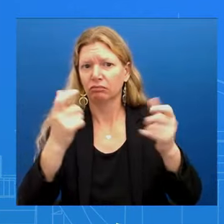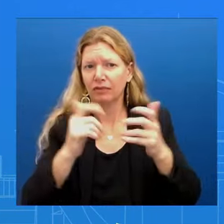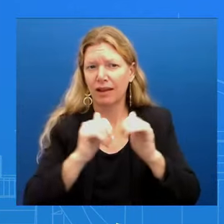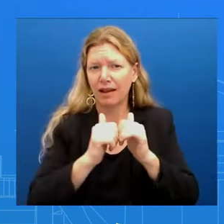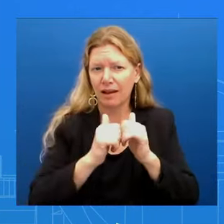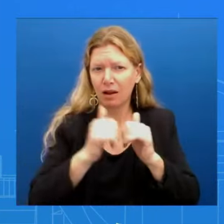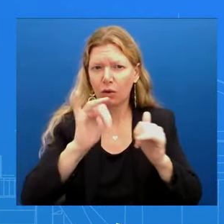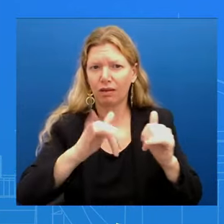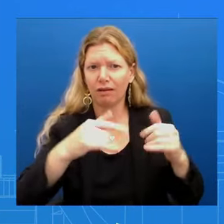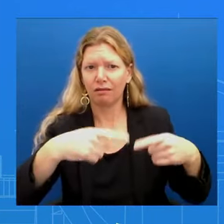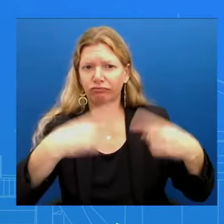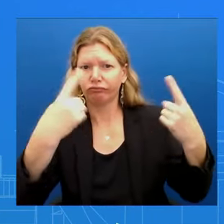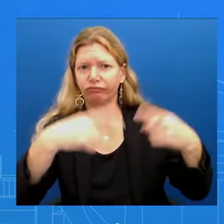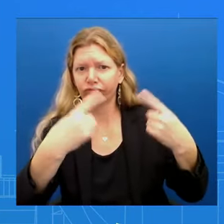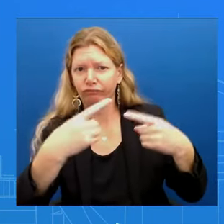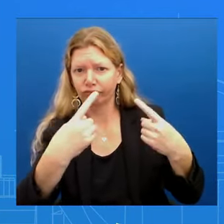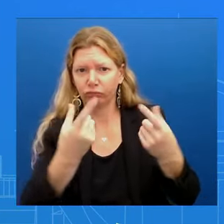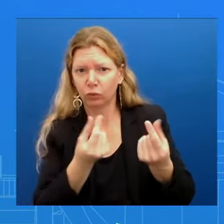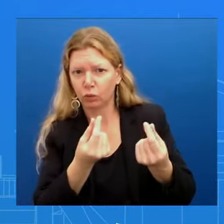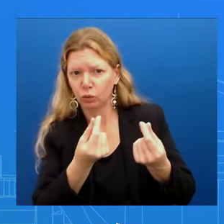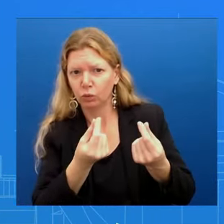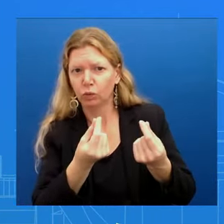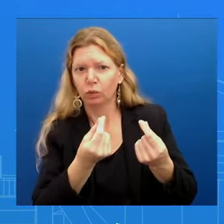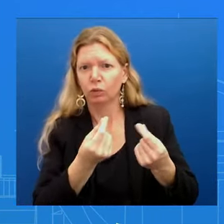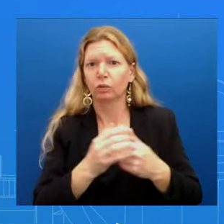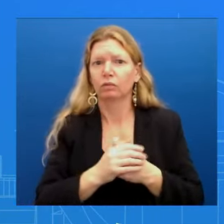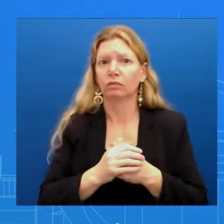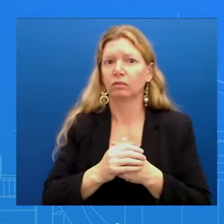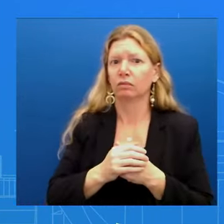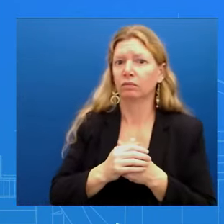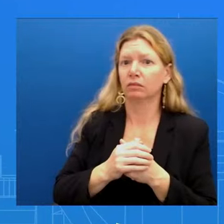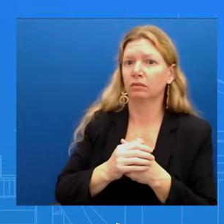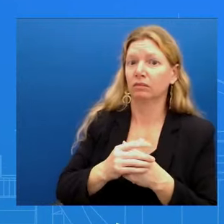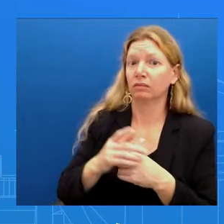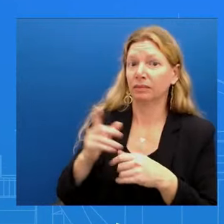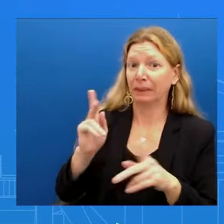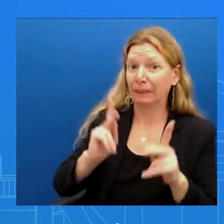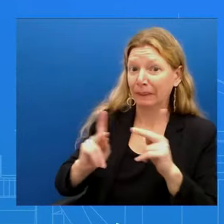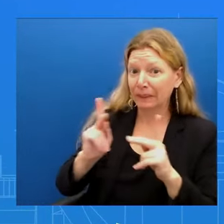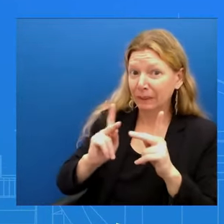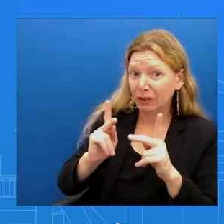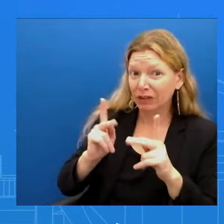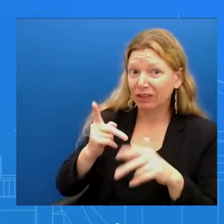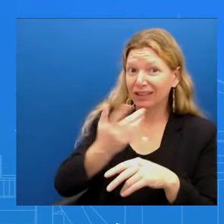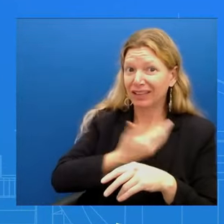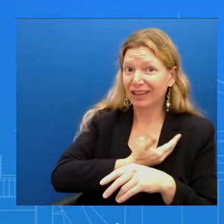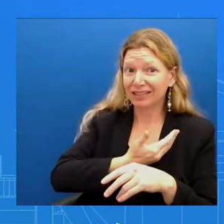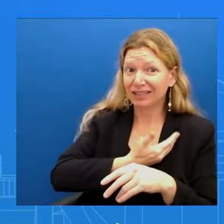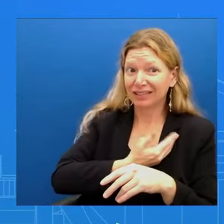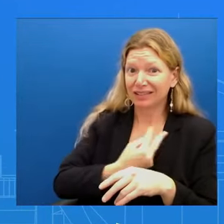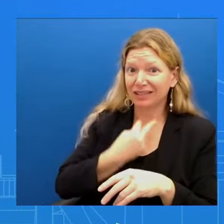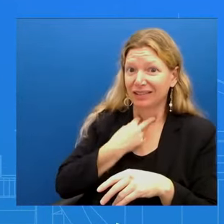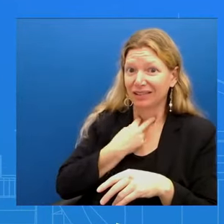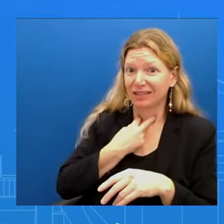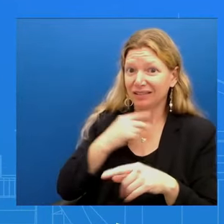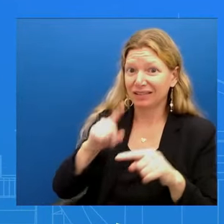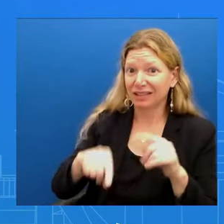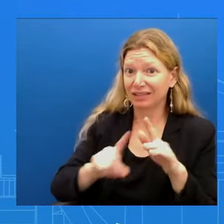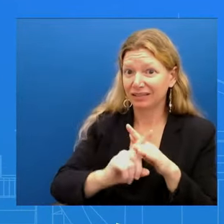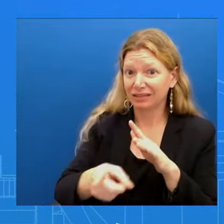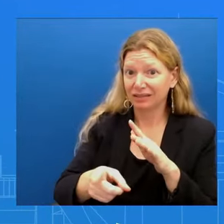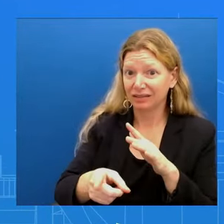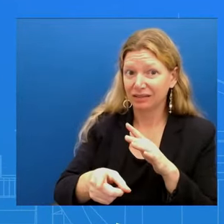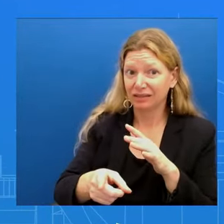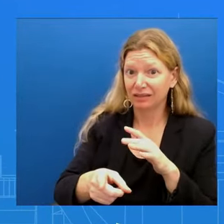actually penned in right now Gaza civilians who are not able to egress, right? You're talking about Palestinians Palestinians who are not able to egress